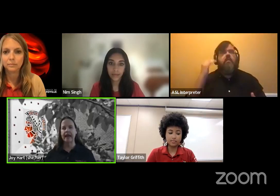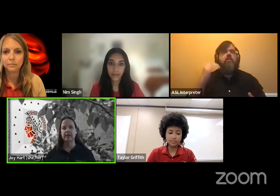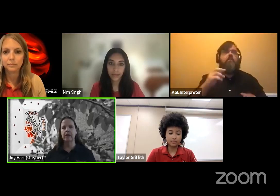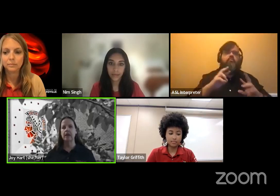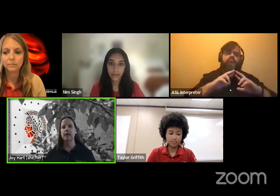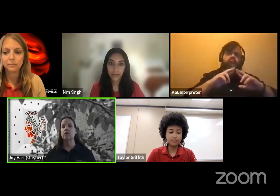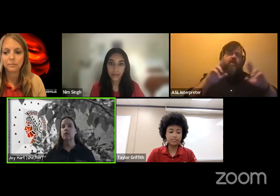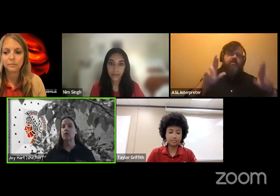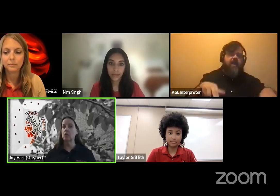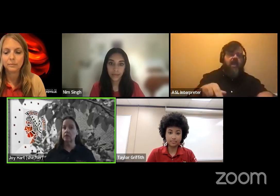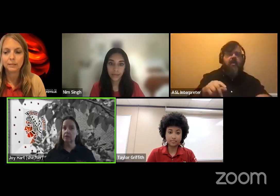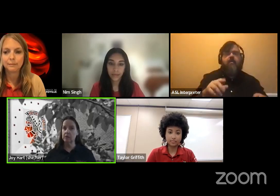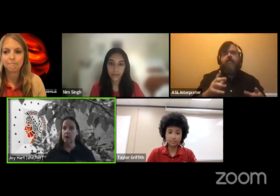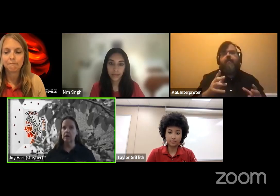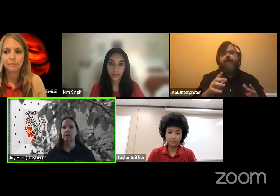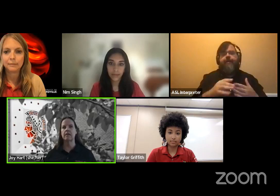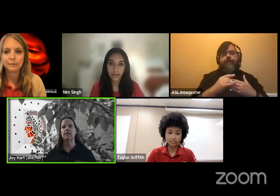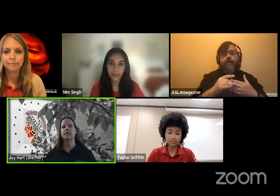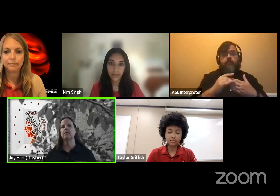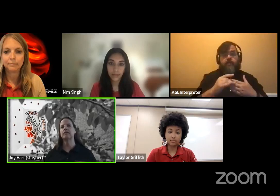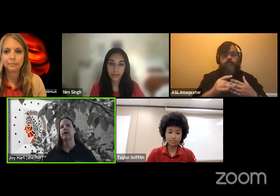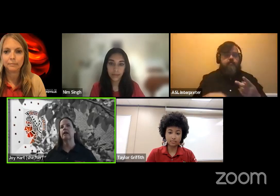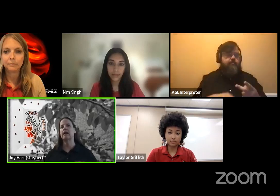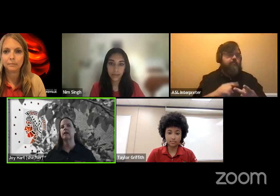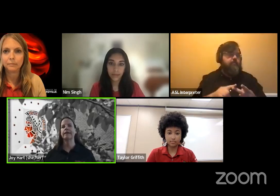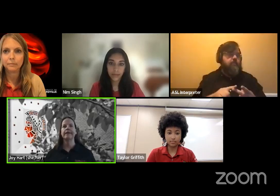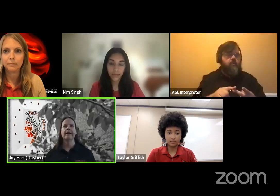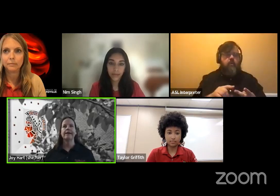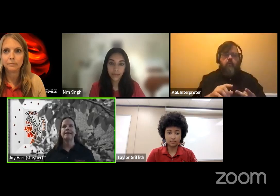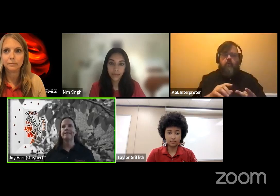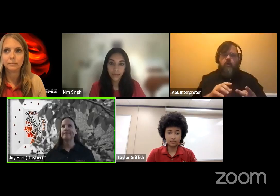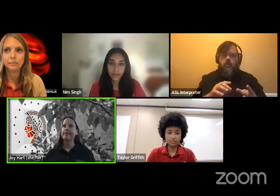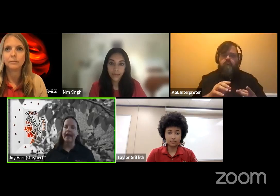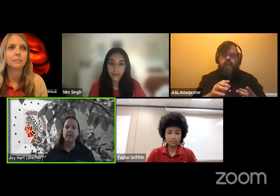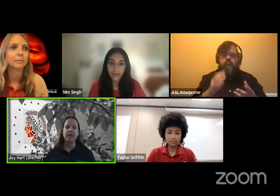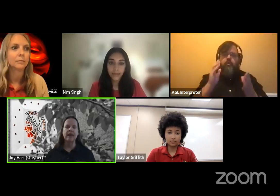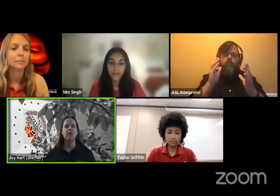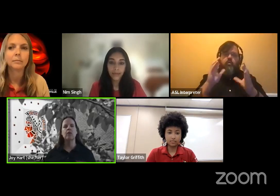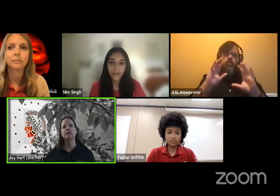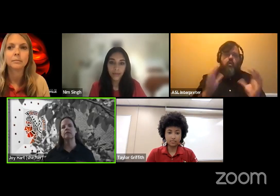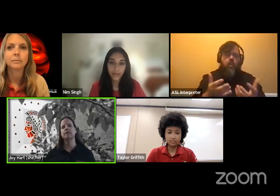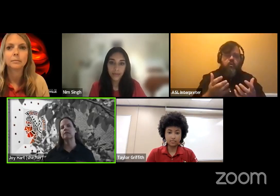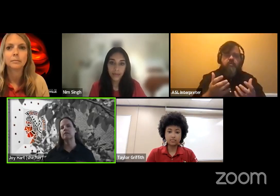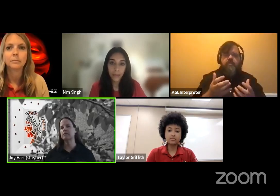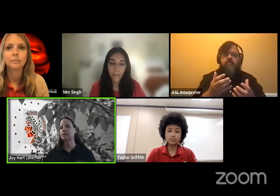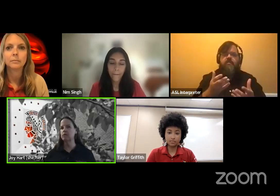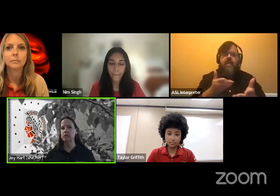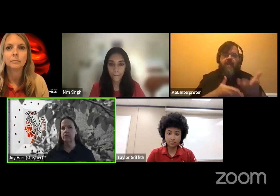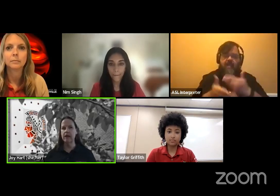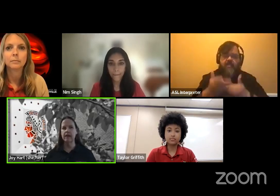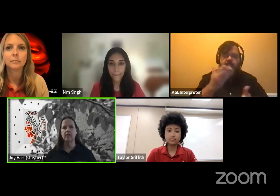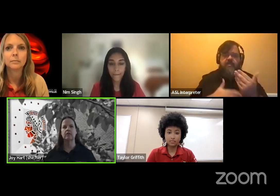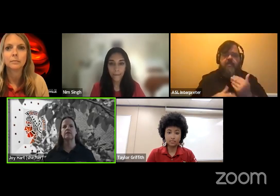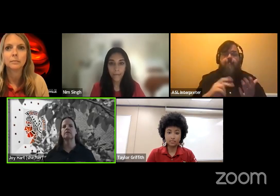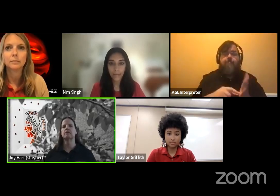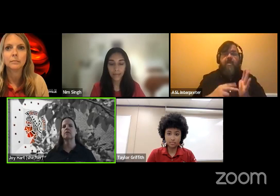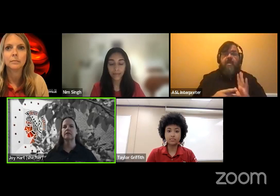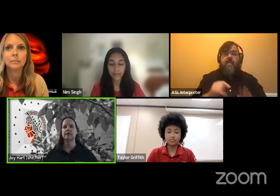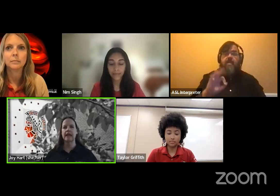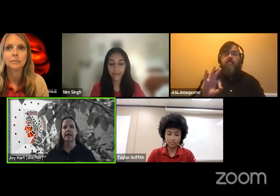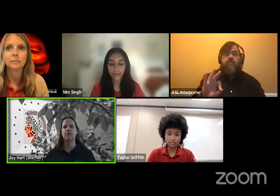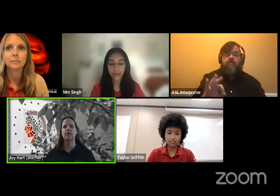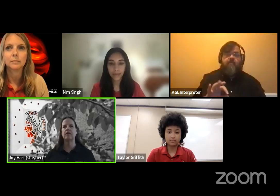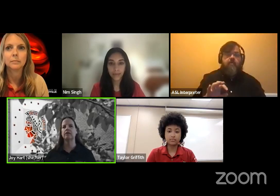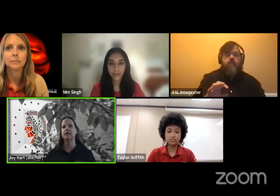engagement, your coursework. So if you've taken, um, AP courses or dual credit courses or